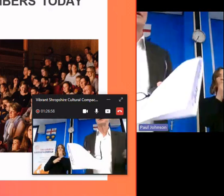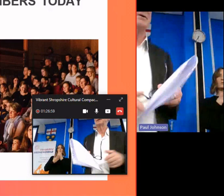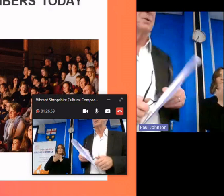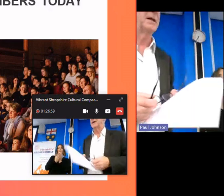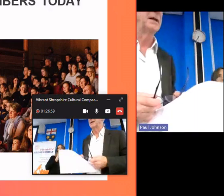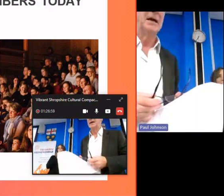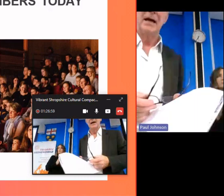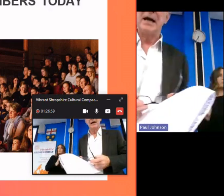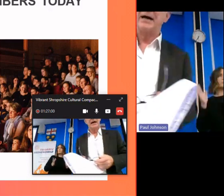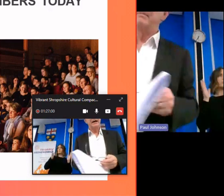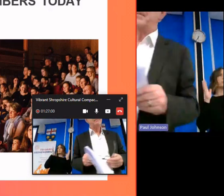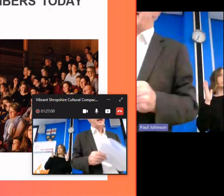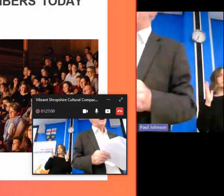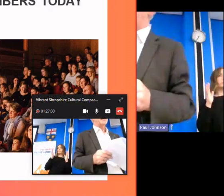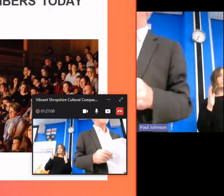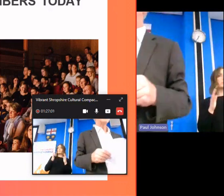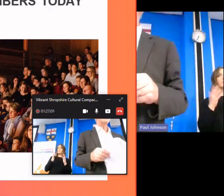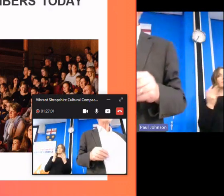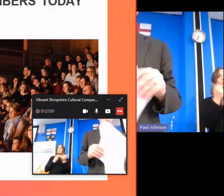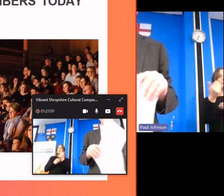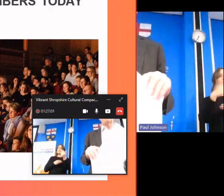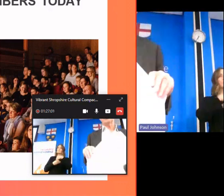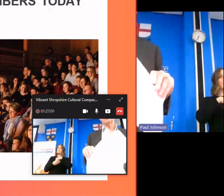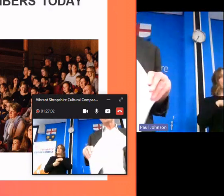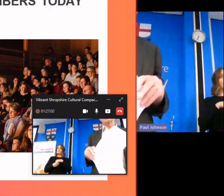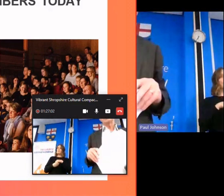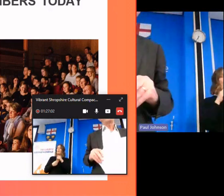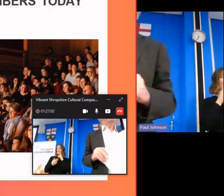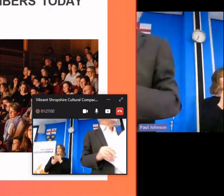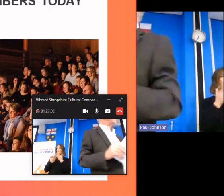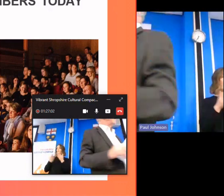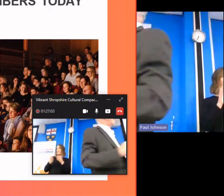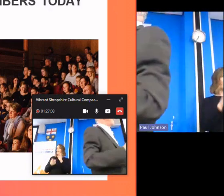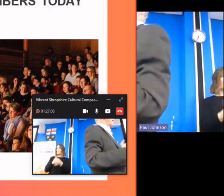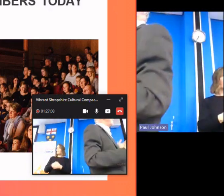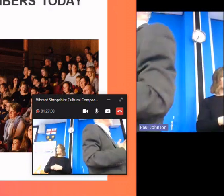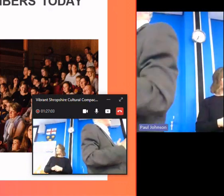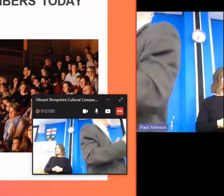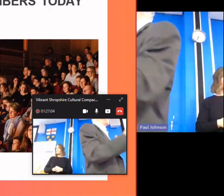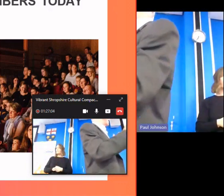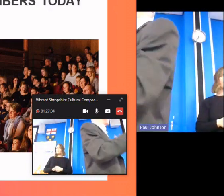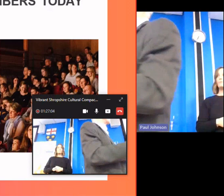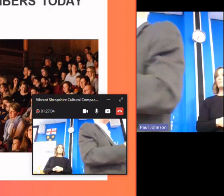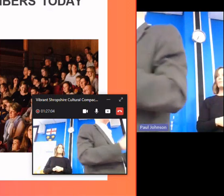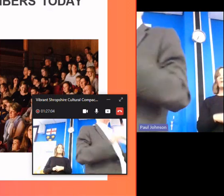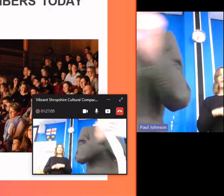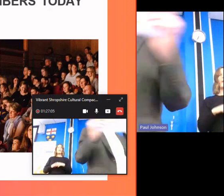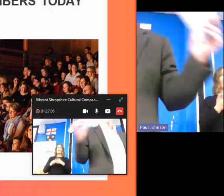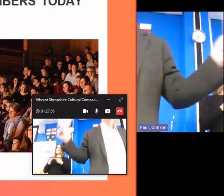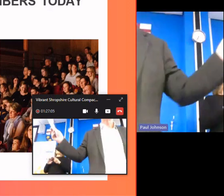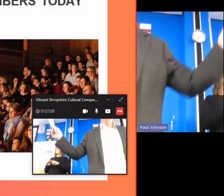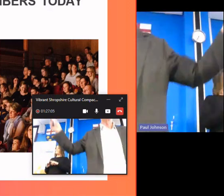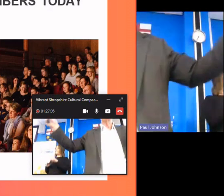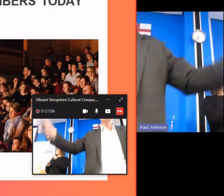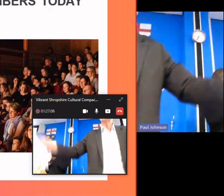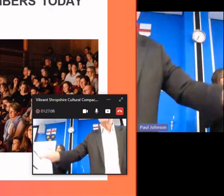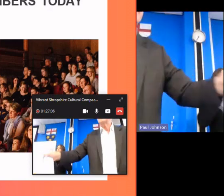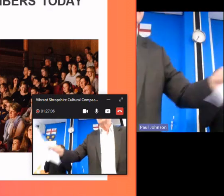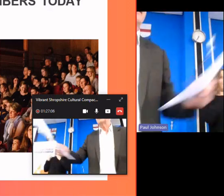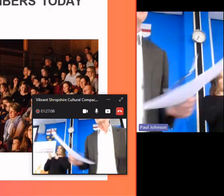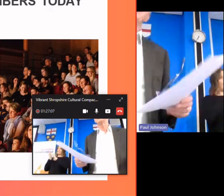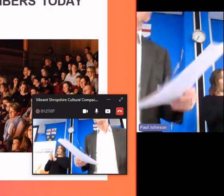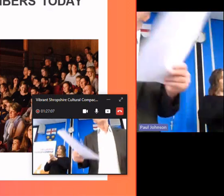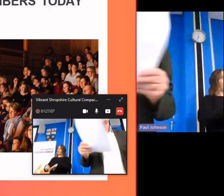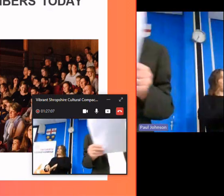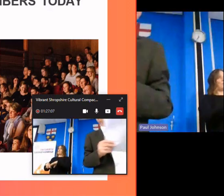very rapidly as well um and it's a very fair point i think if um if the vibrant culture it um starts